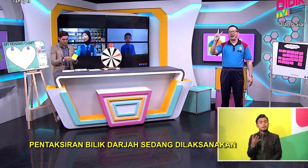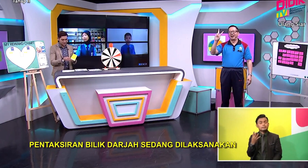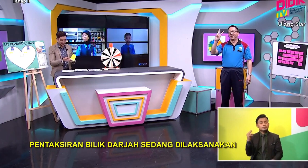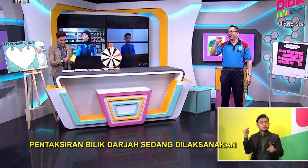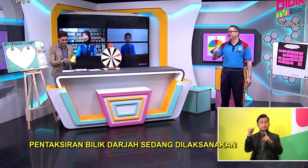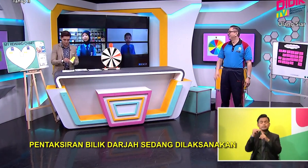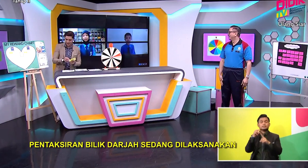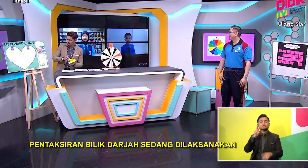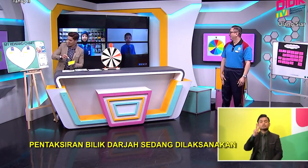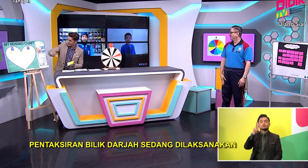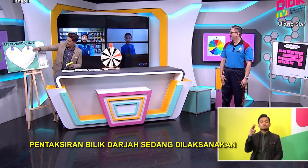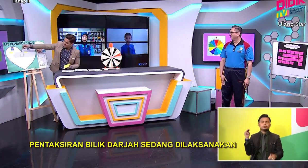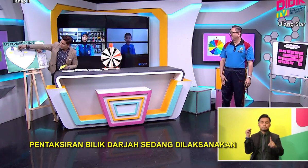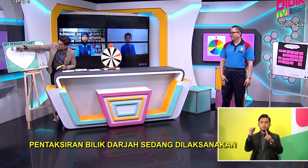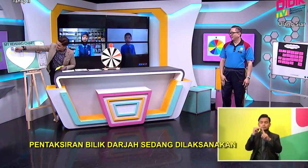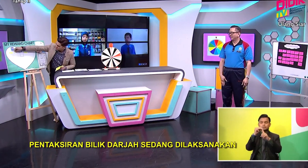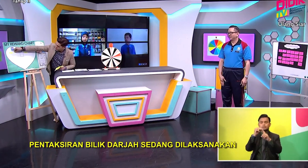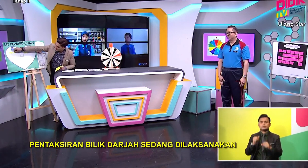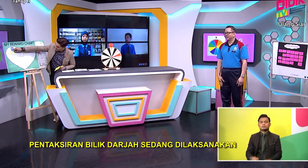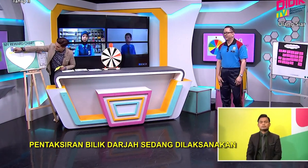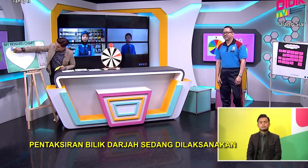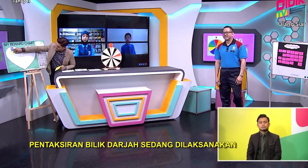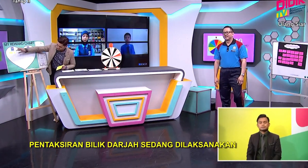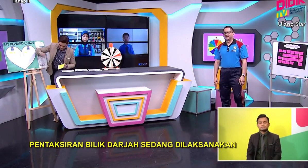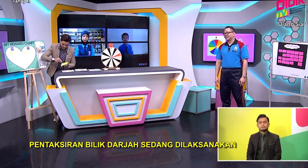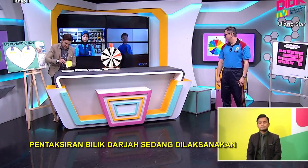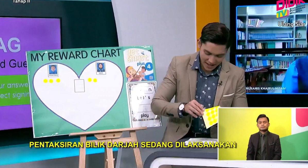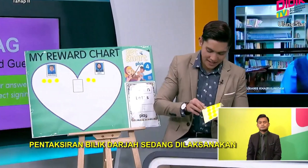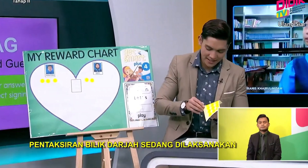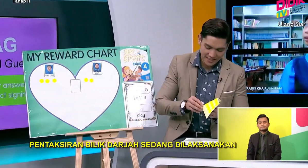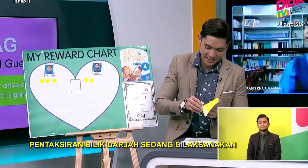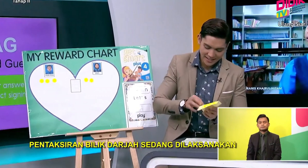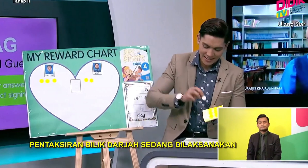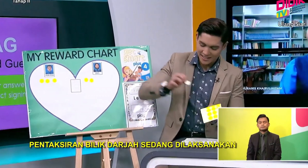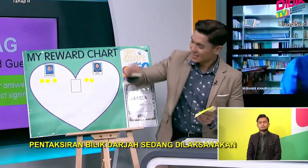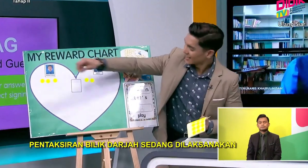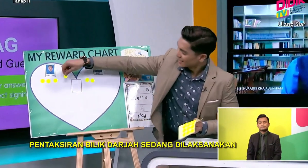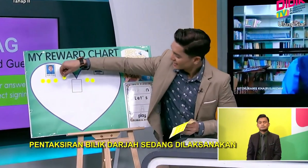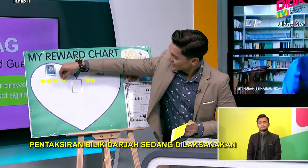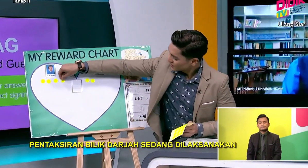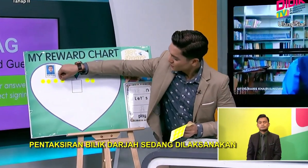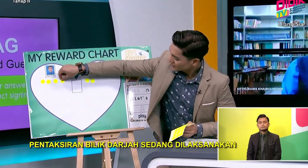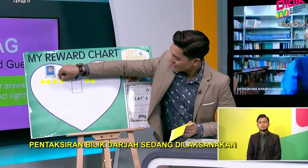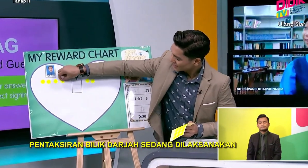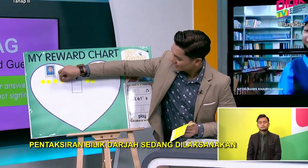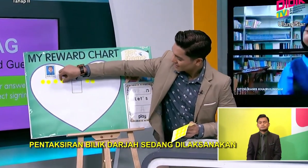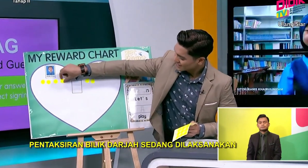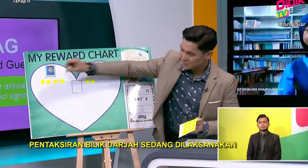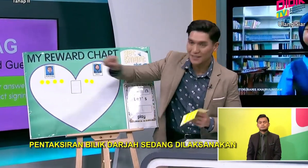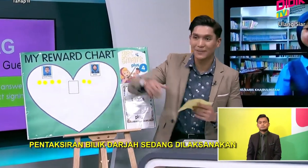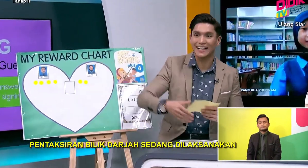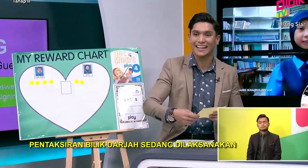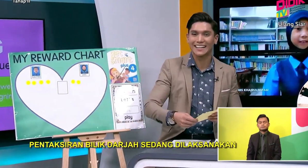stars Two stars to Peng Peng And one And Two stars